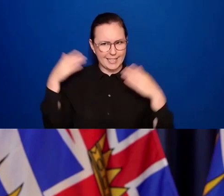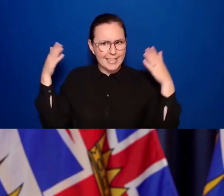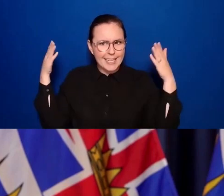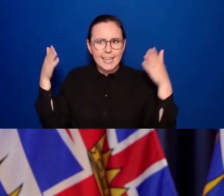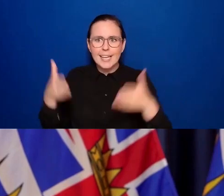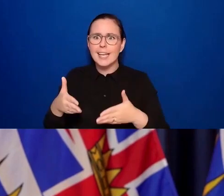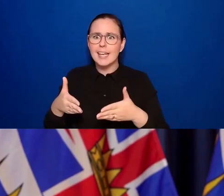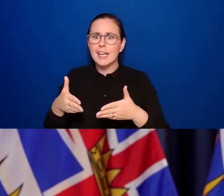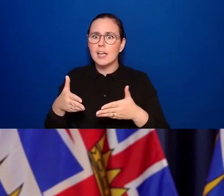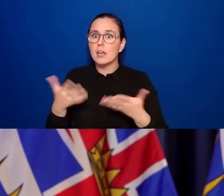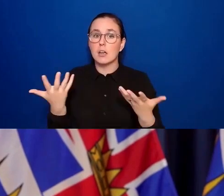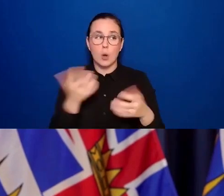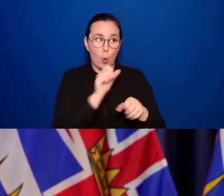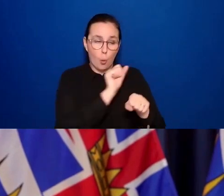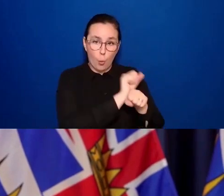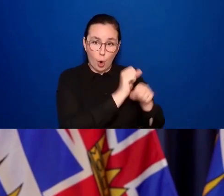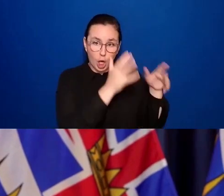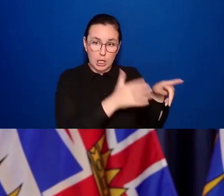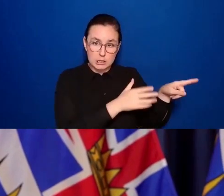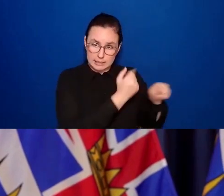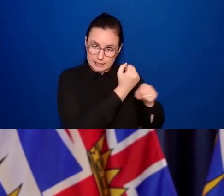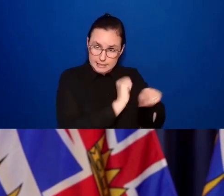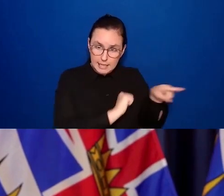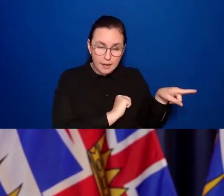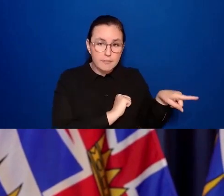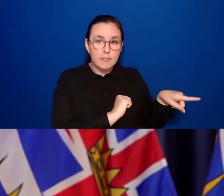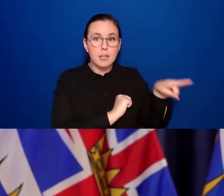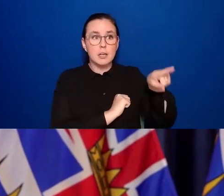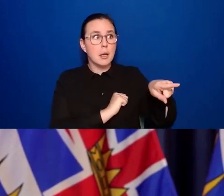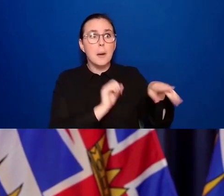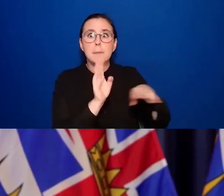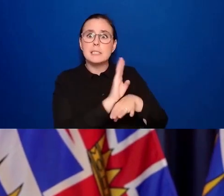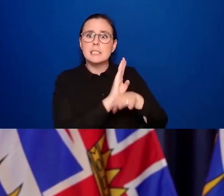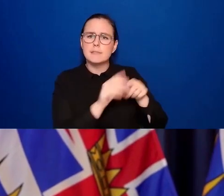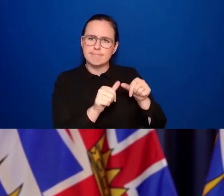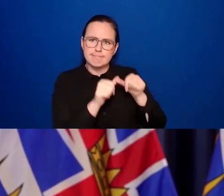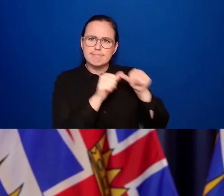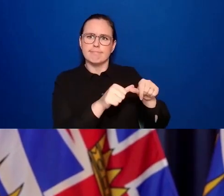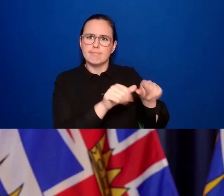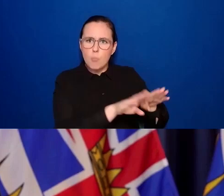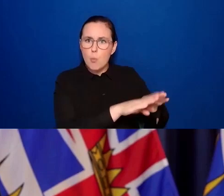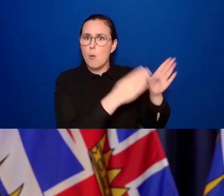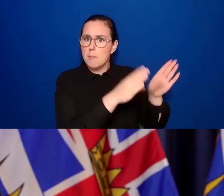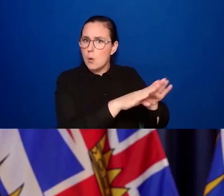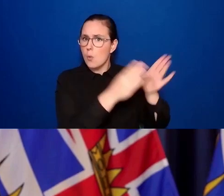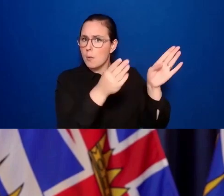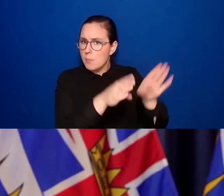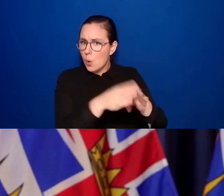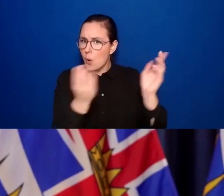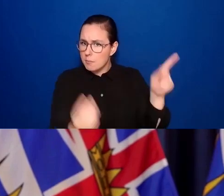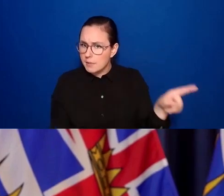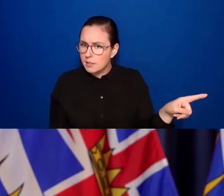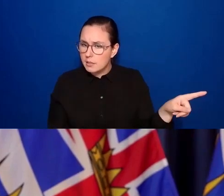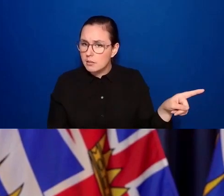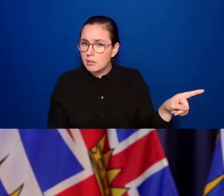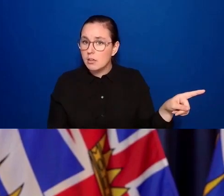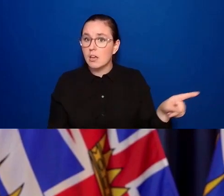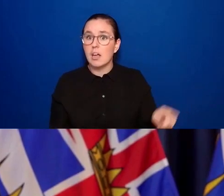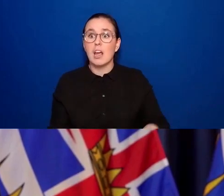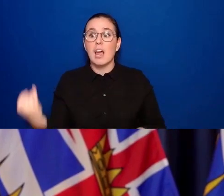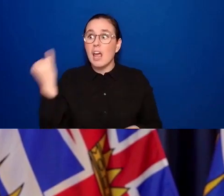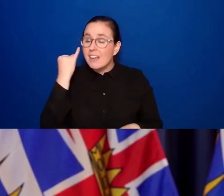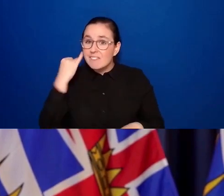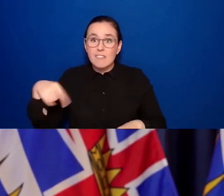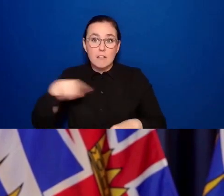businesses to the best of our ability have been remaining open. And where we've had circuit breakers and other orders that have prevented them from